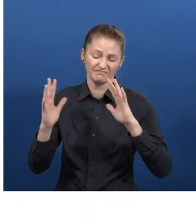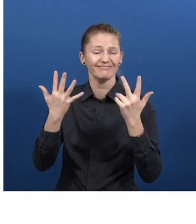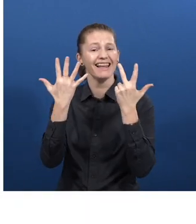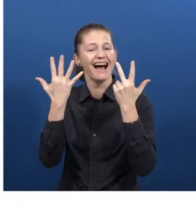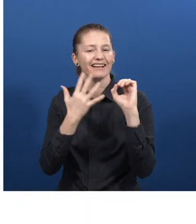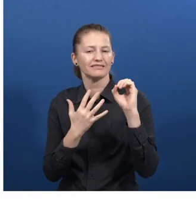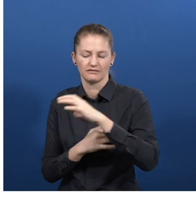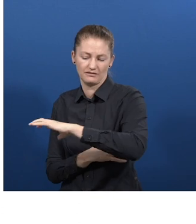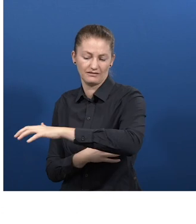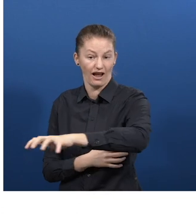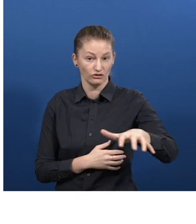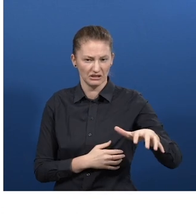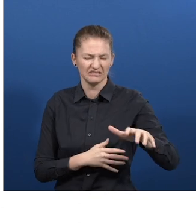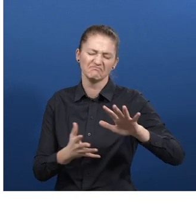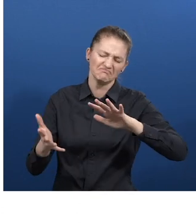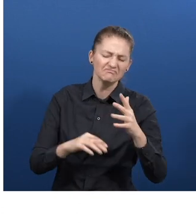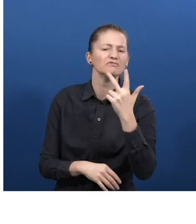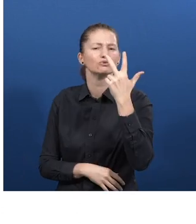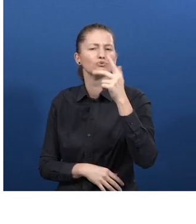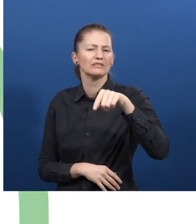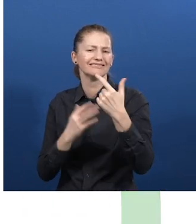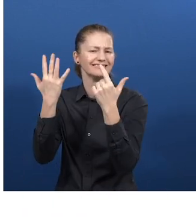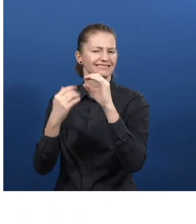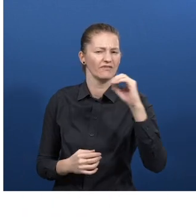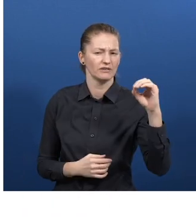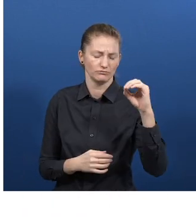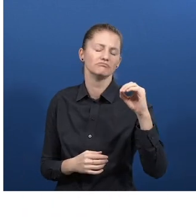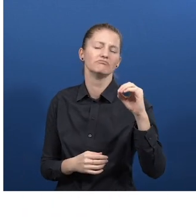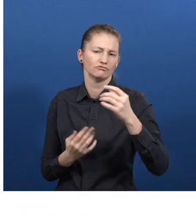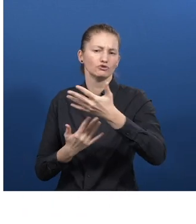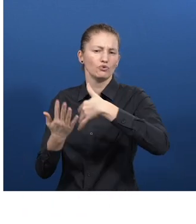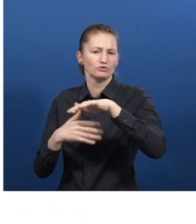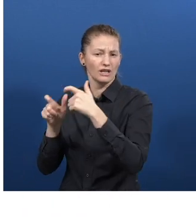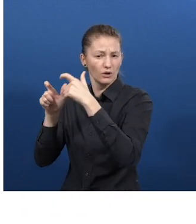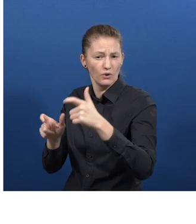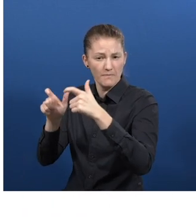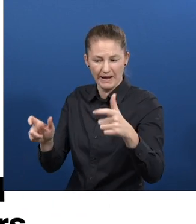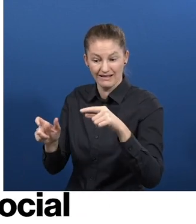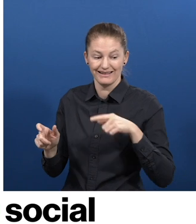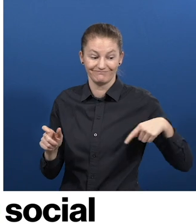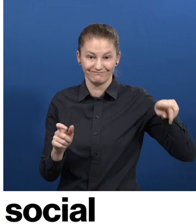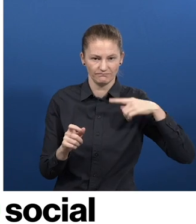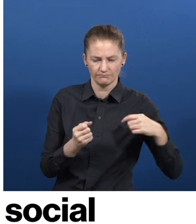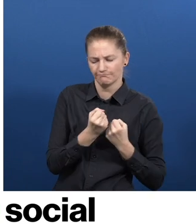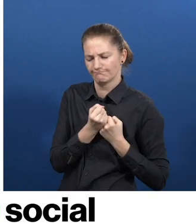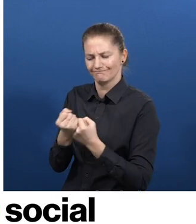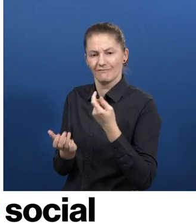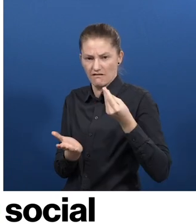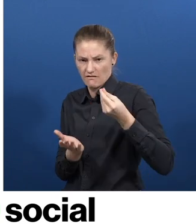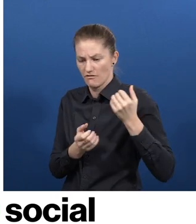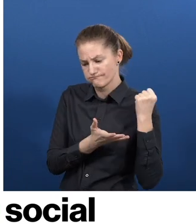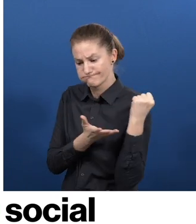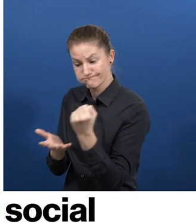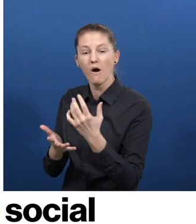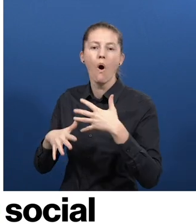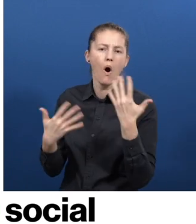3,700 social entrepreneurs in over 80 countries receive financial and non-financial support by Ashoka to scale the